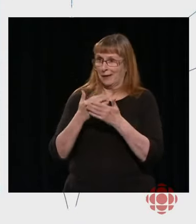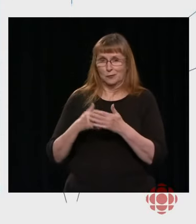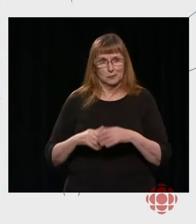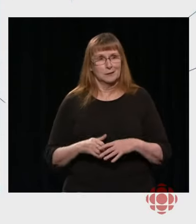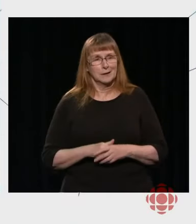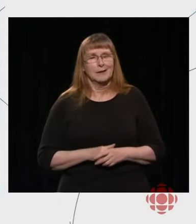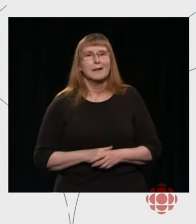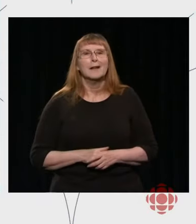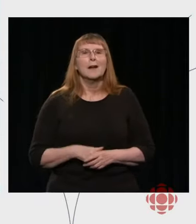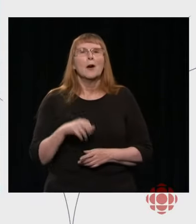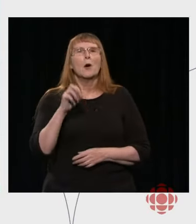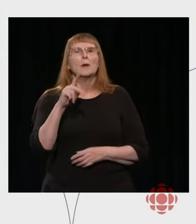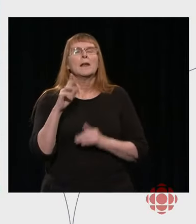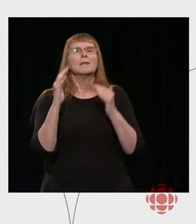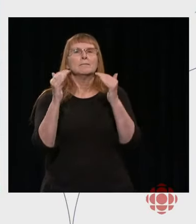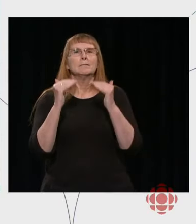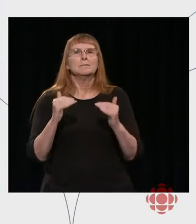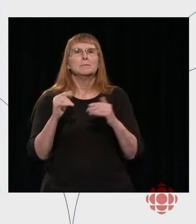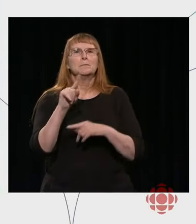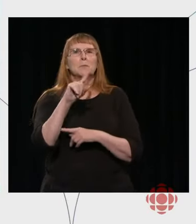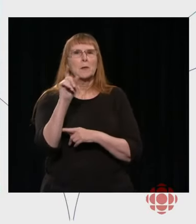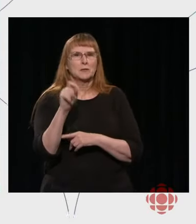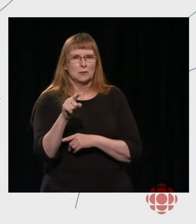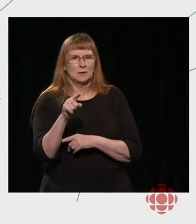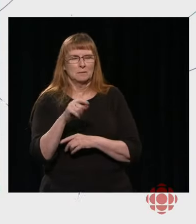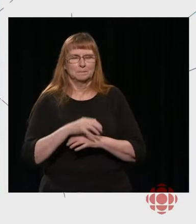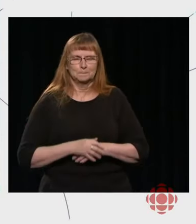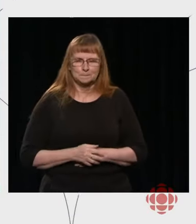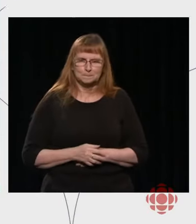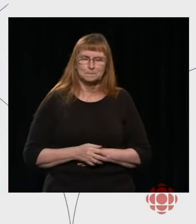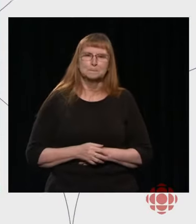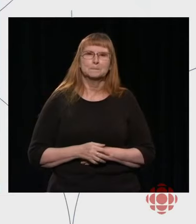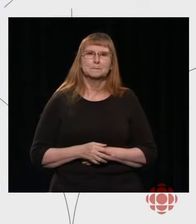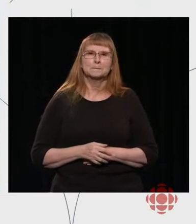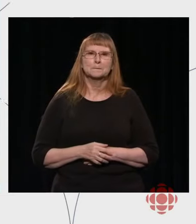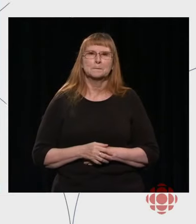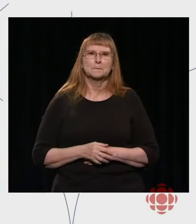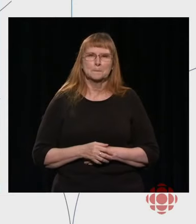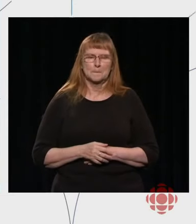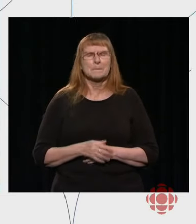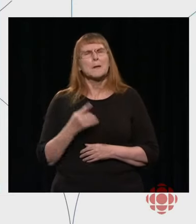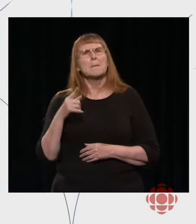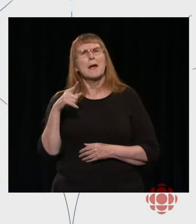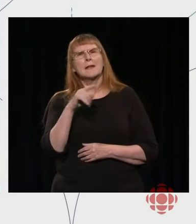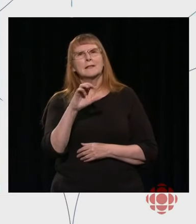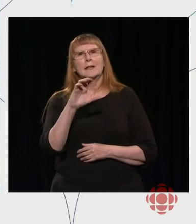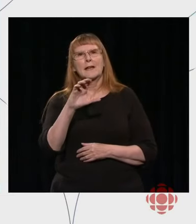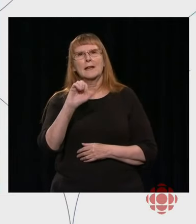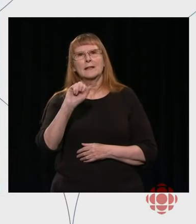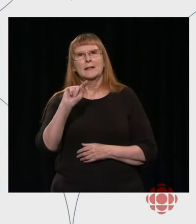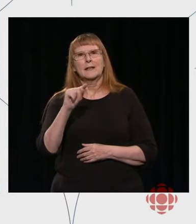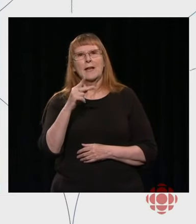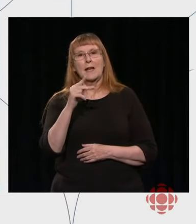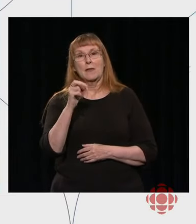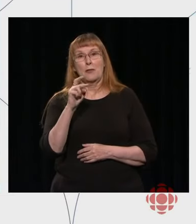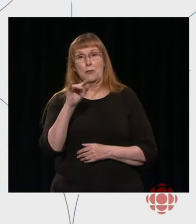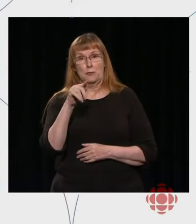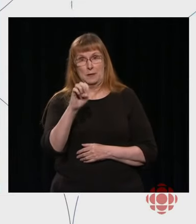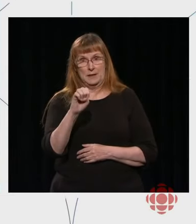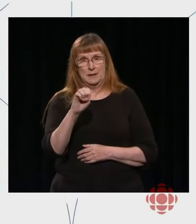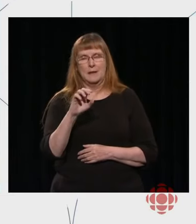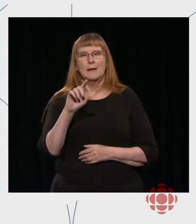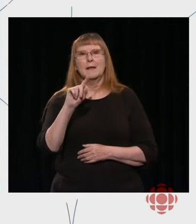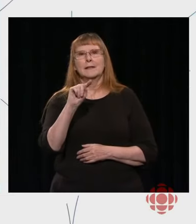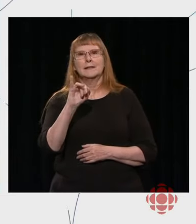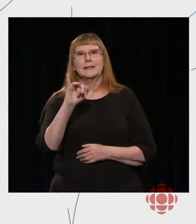question. The next question is for Catherine Tate. It's a question